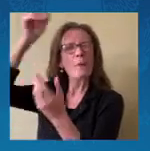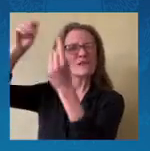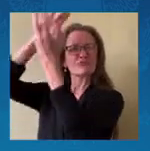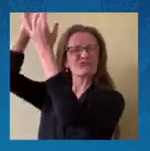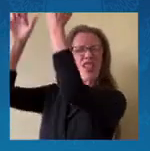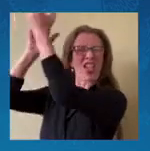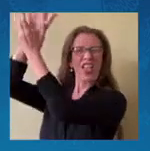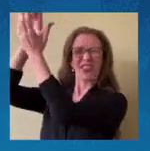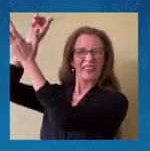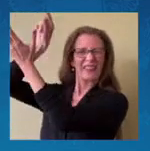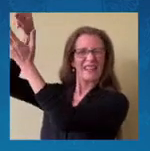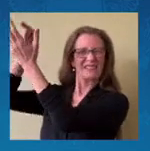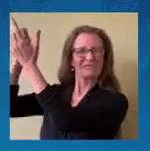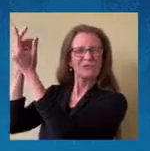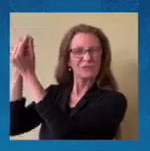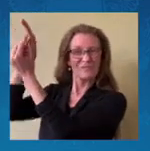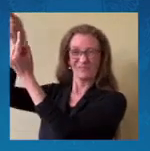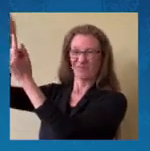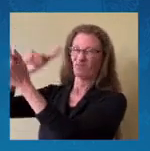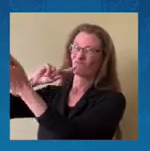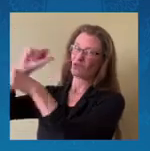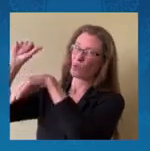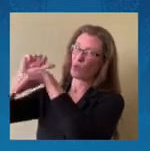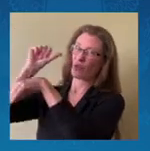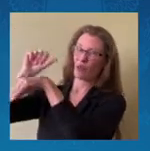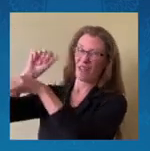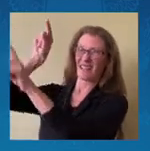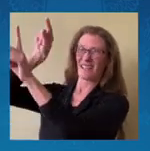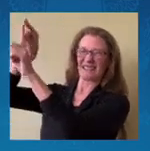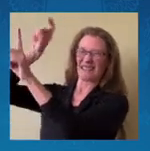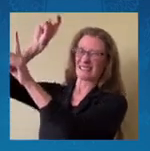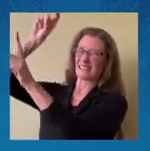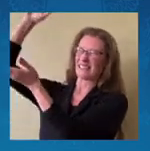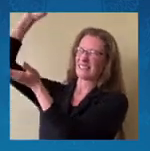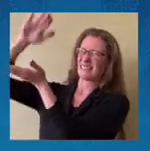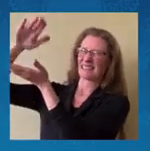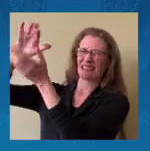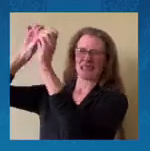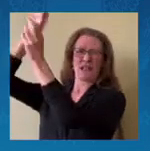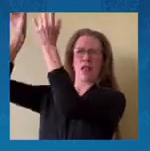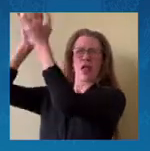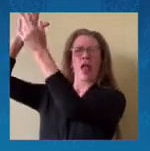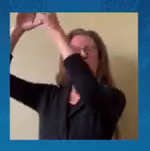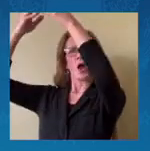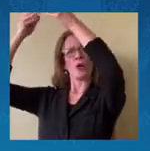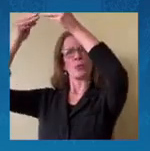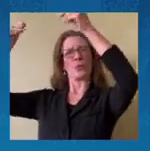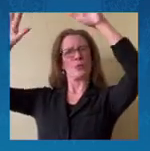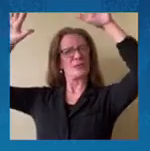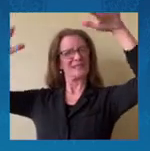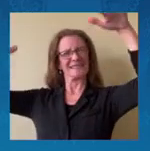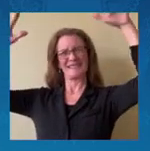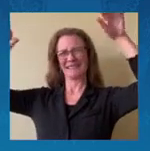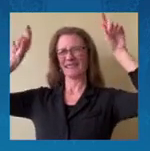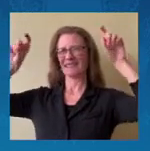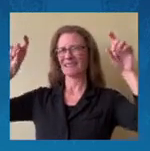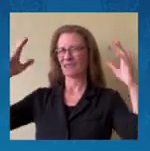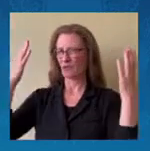deescalate. Threats. Through. Deconfliction. And ensuring. That we are all. Working. With the same. Norms.